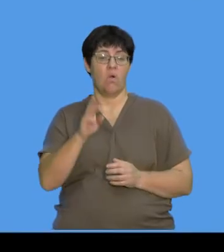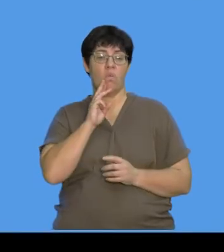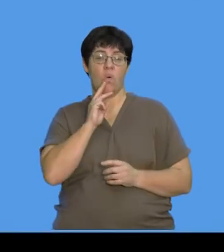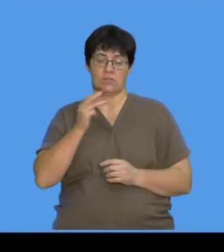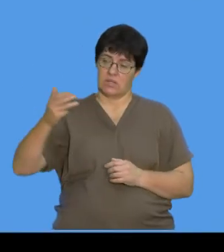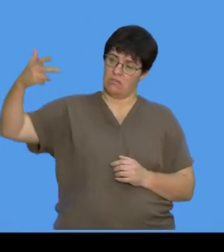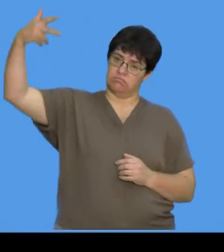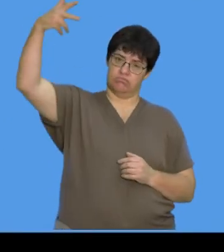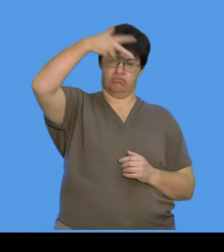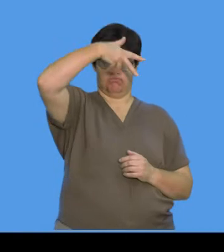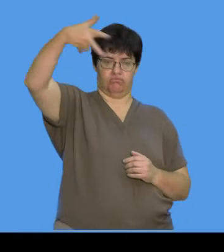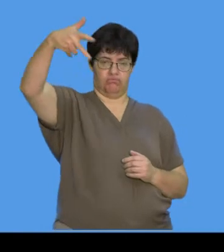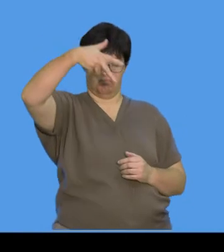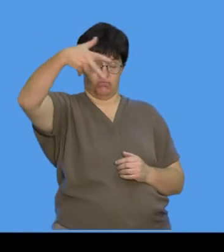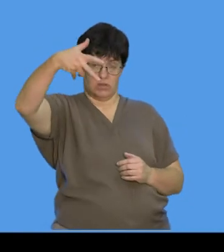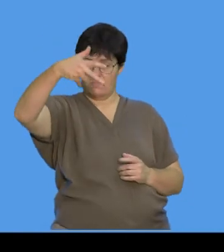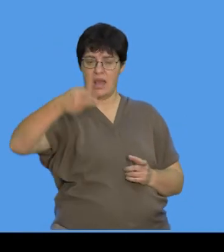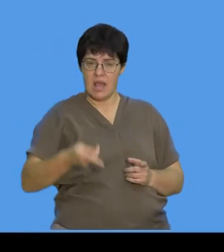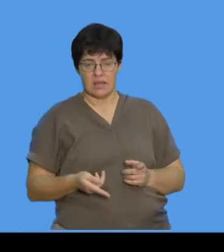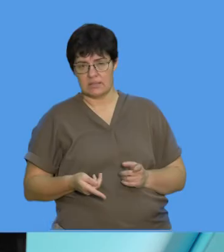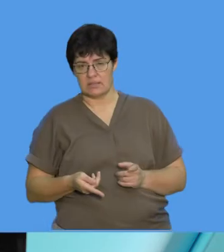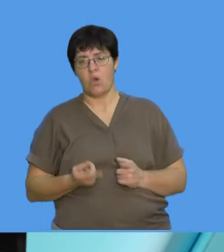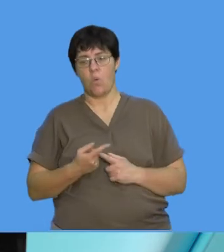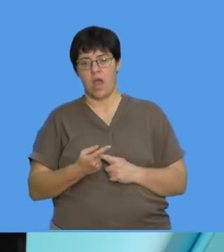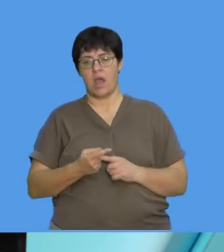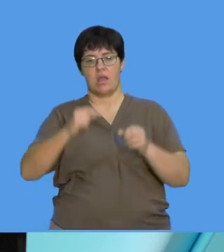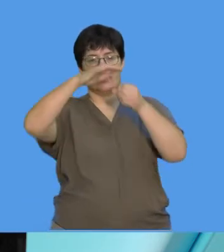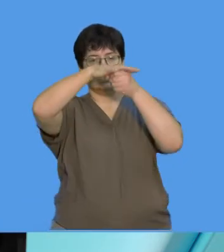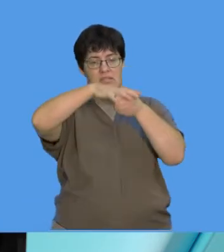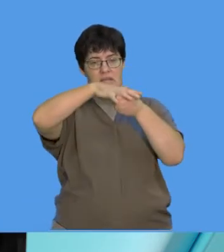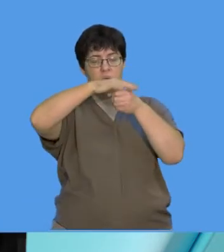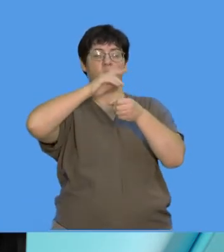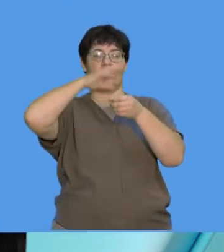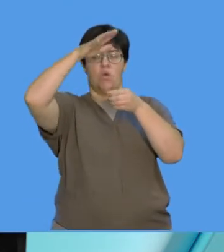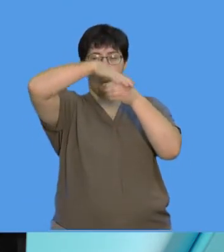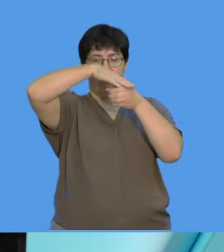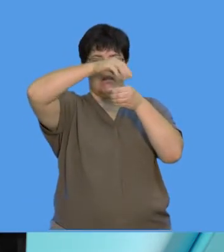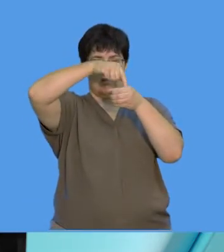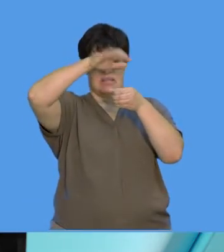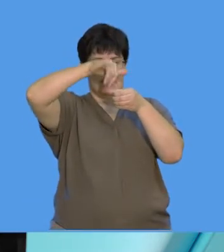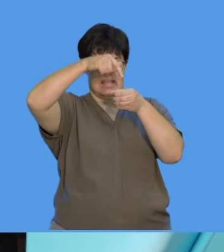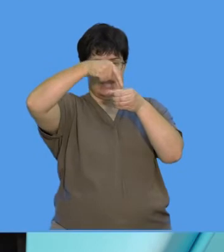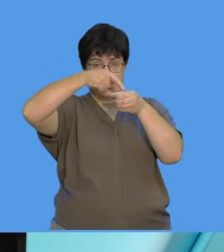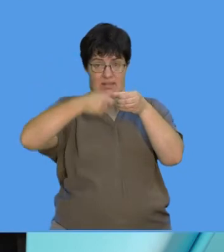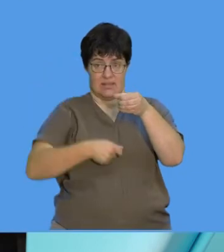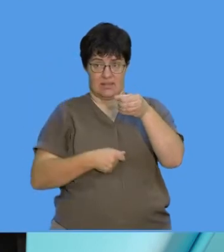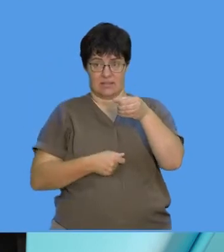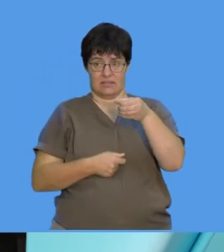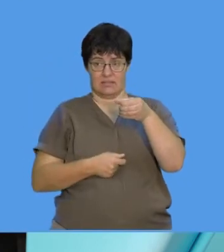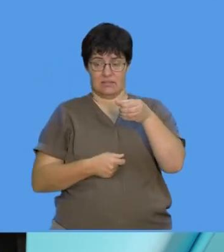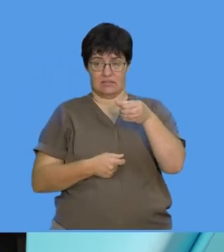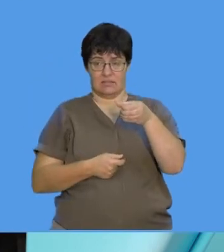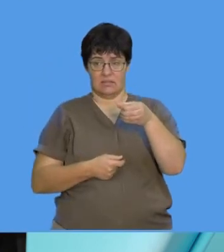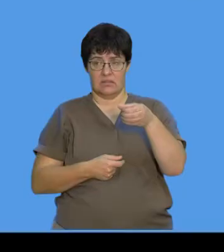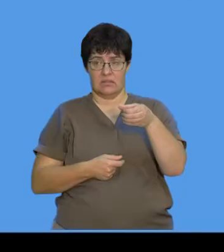from overhead, right, because if you water from the top, it stays on the top of the plant. So, if I had to go back here,